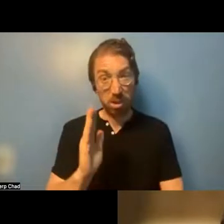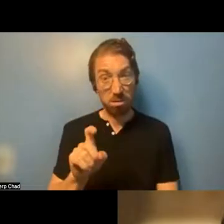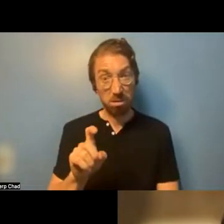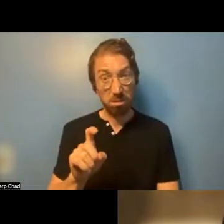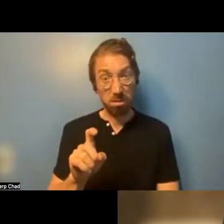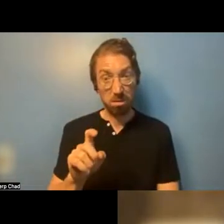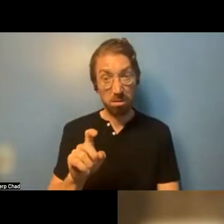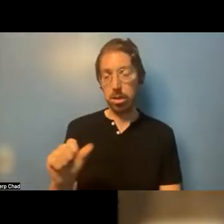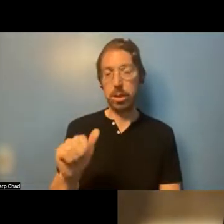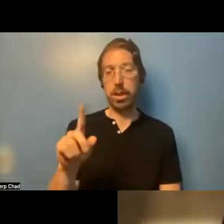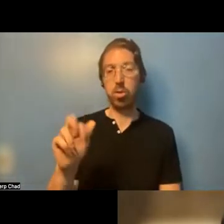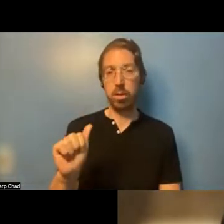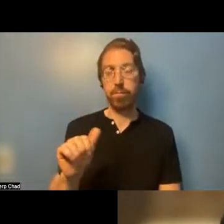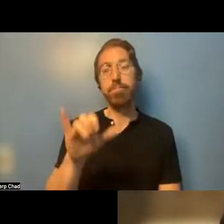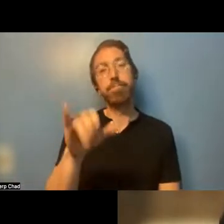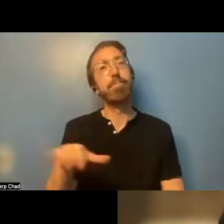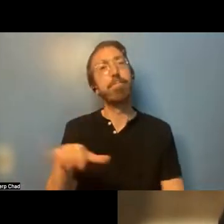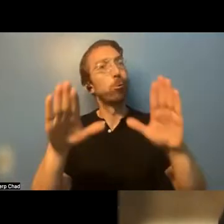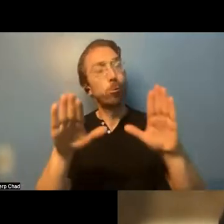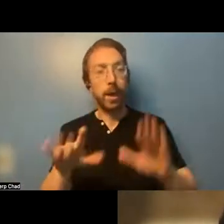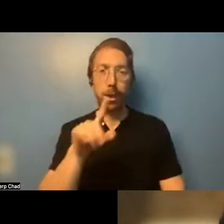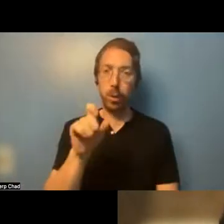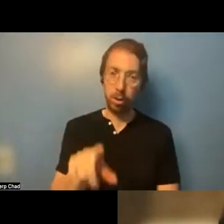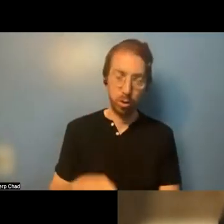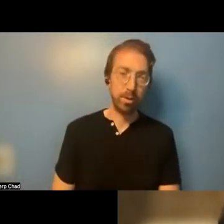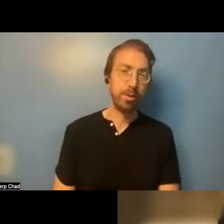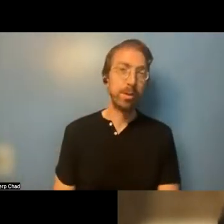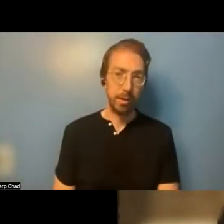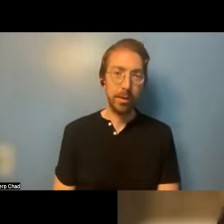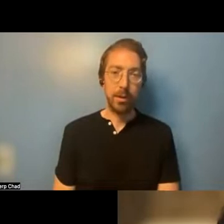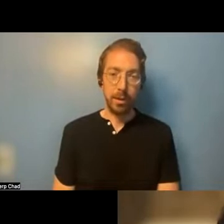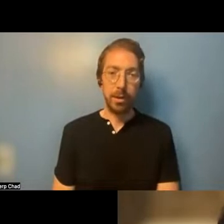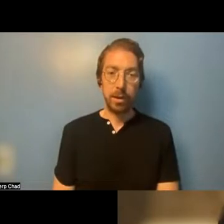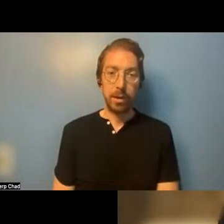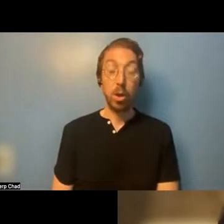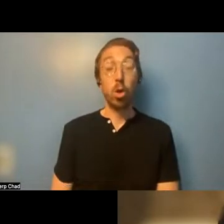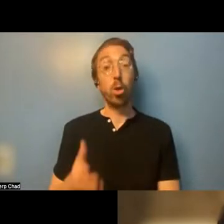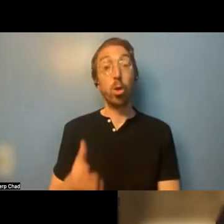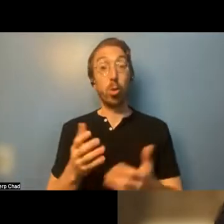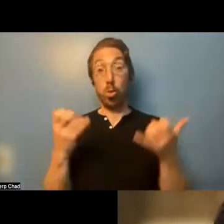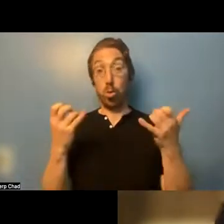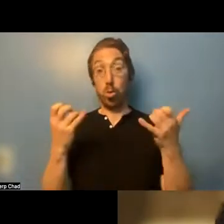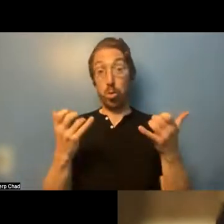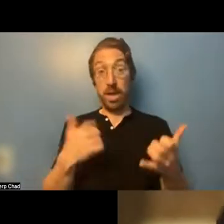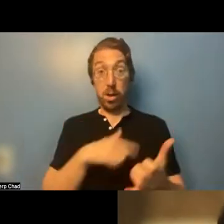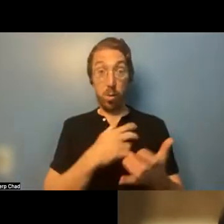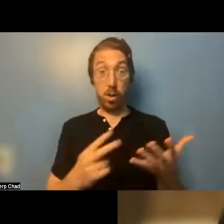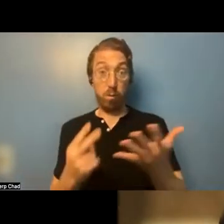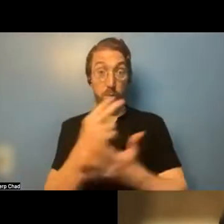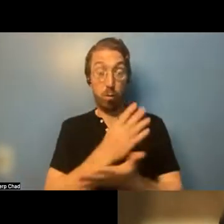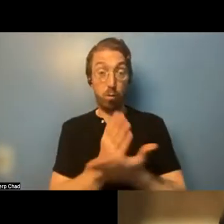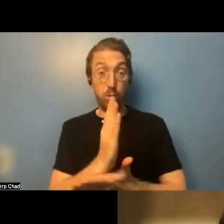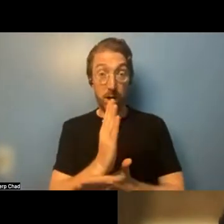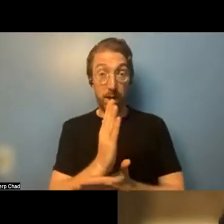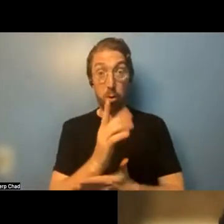question. So generally speaking, the rights we've reviewed today apply to tenants across New York State. If